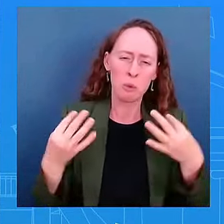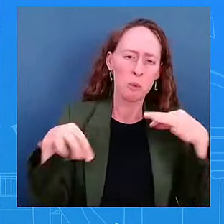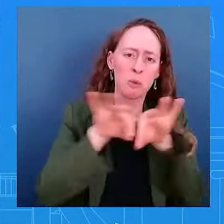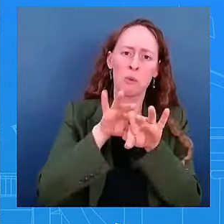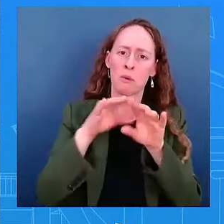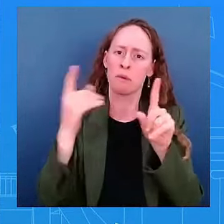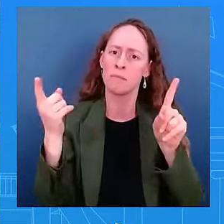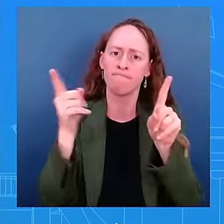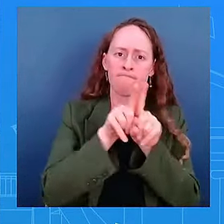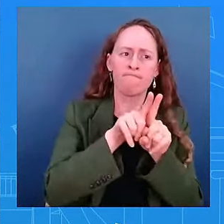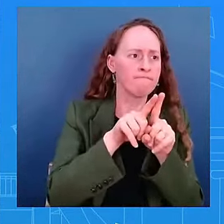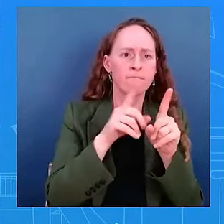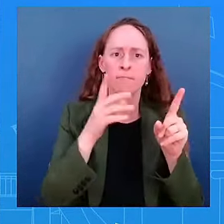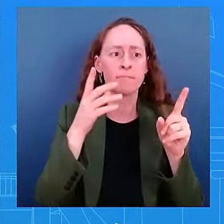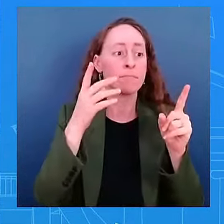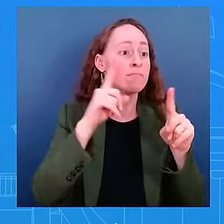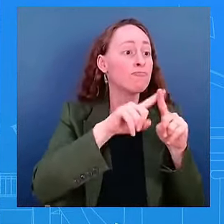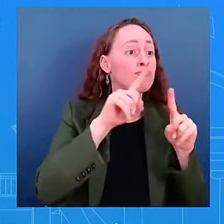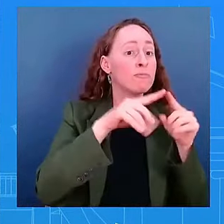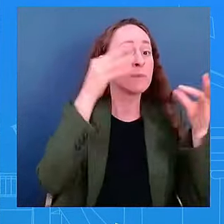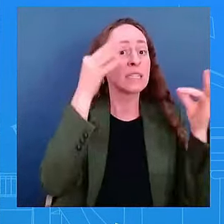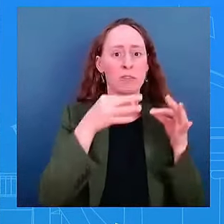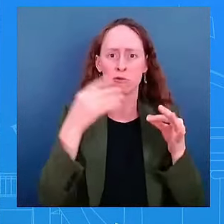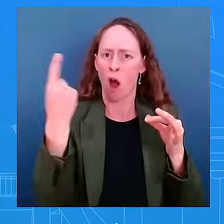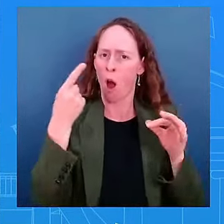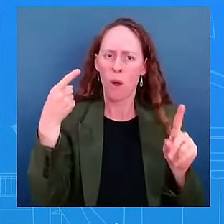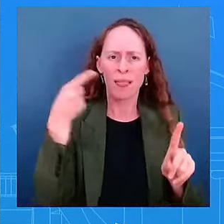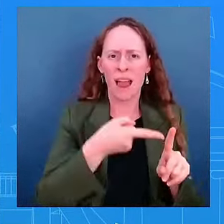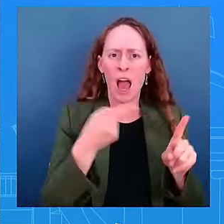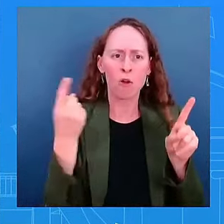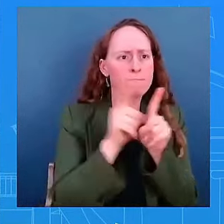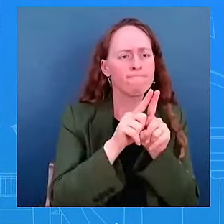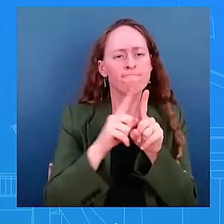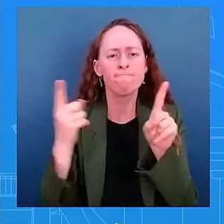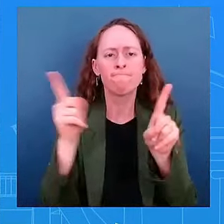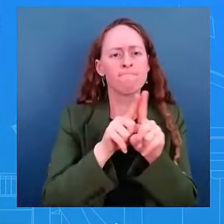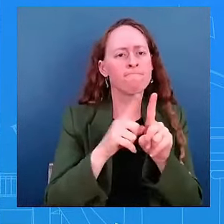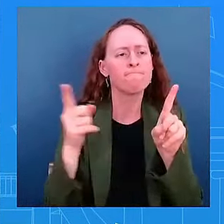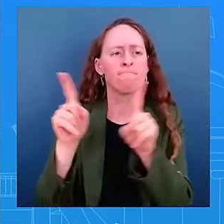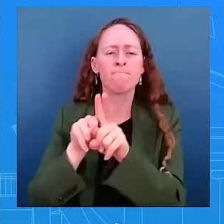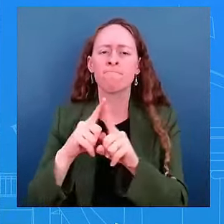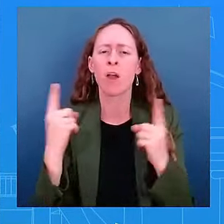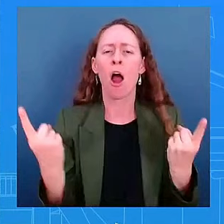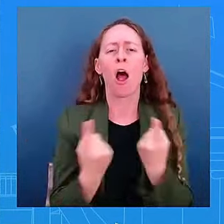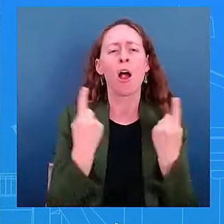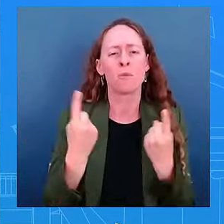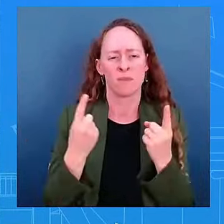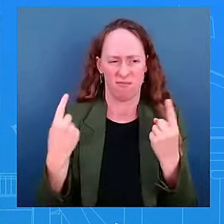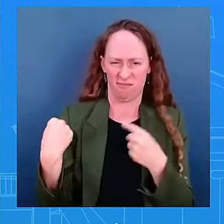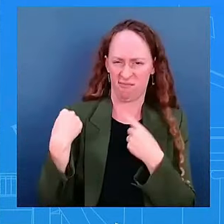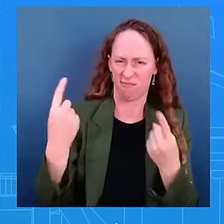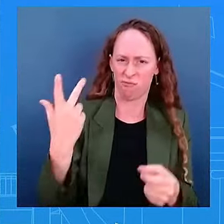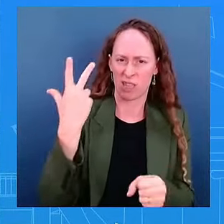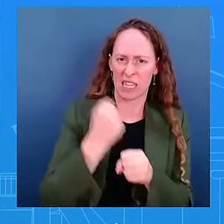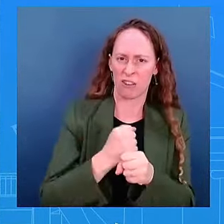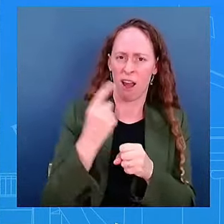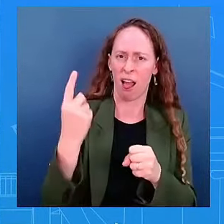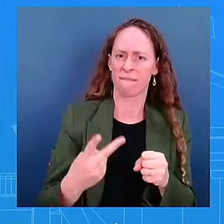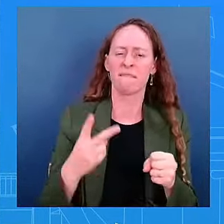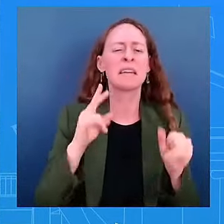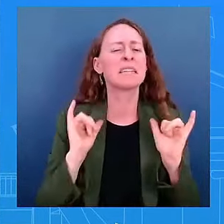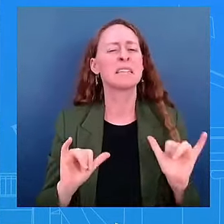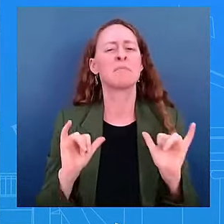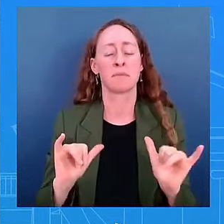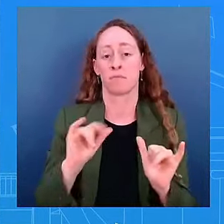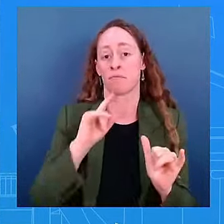made in the past three and a half years. That's not going to change. And the president has always obviously appreciated her